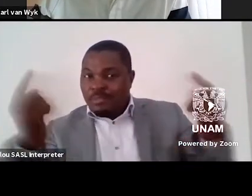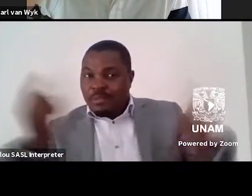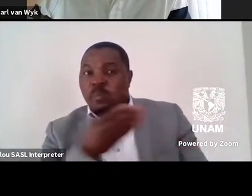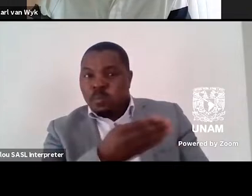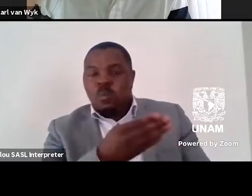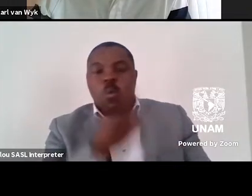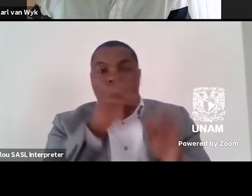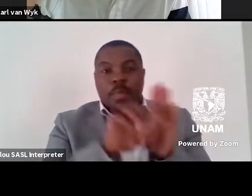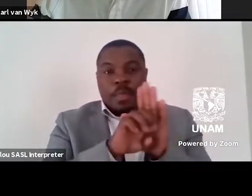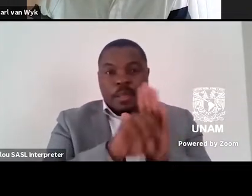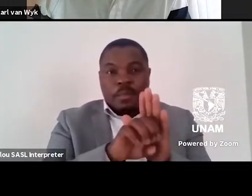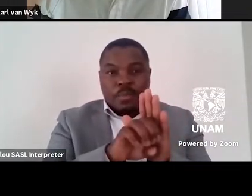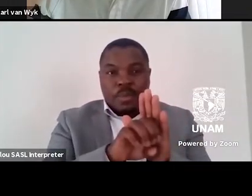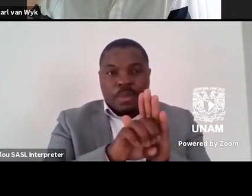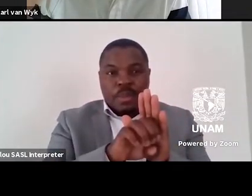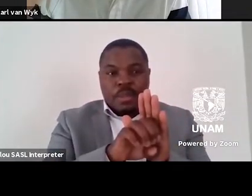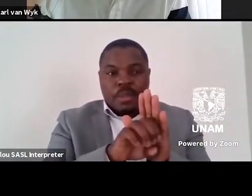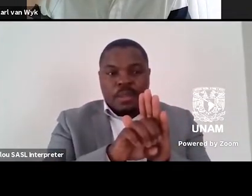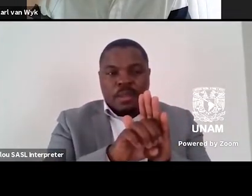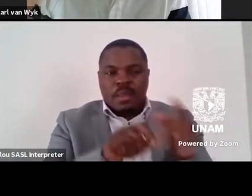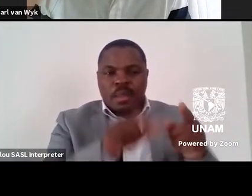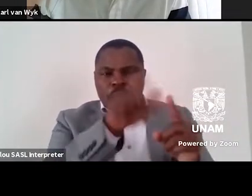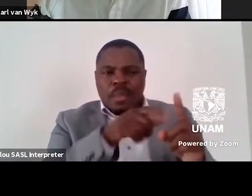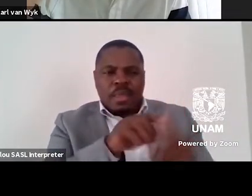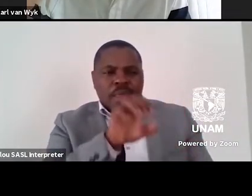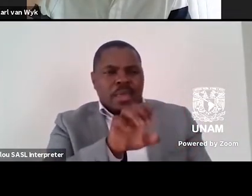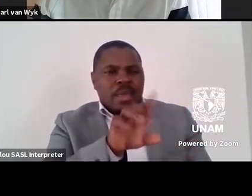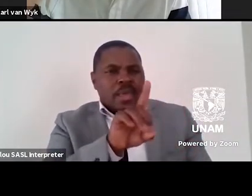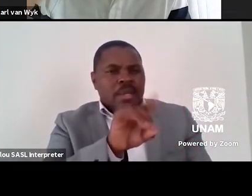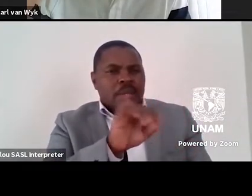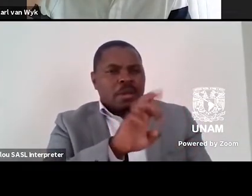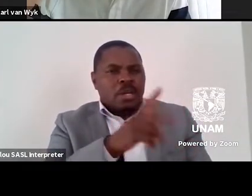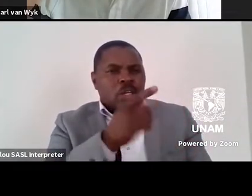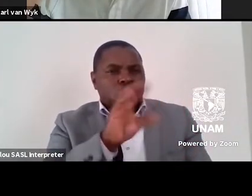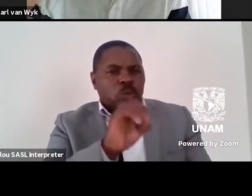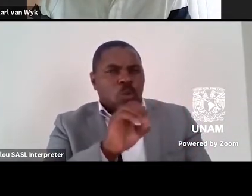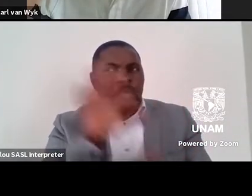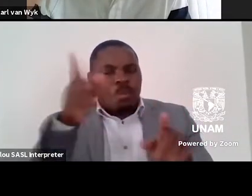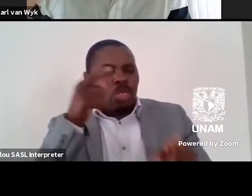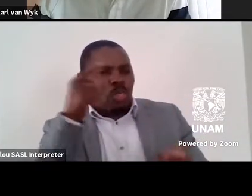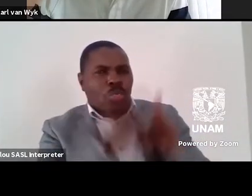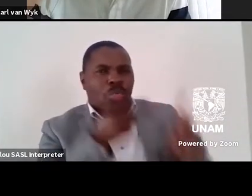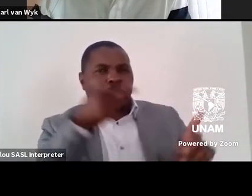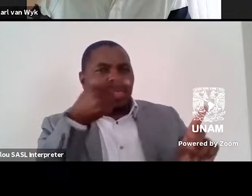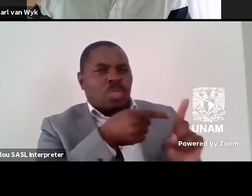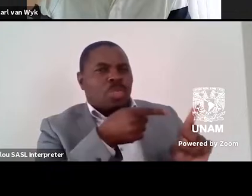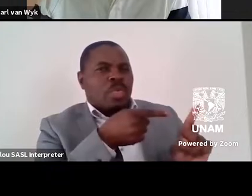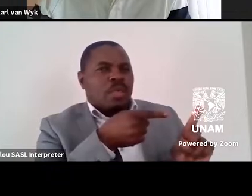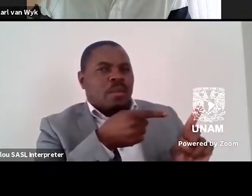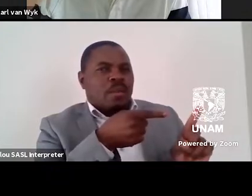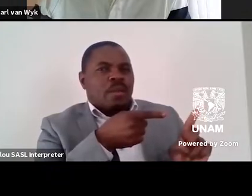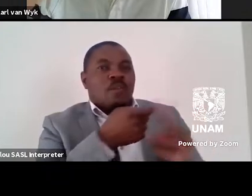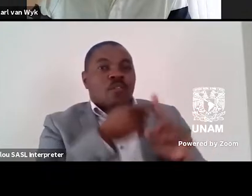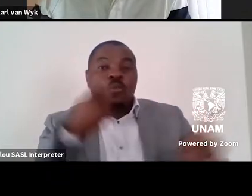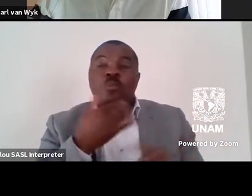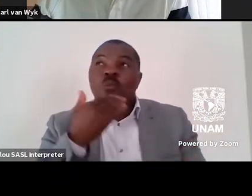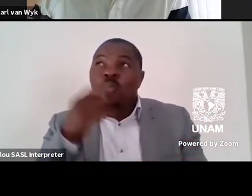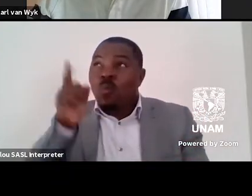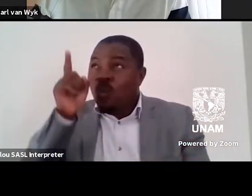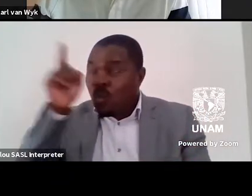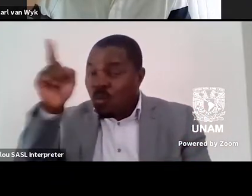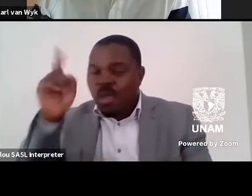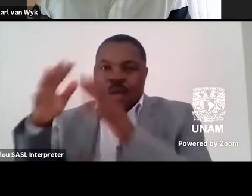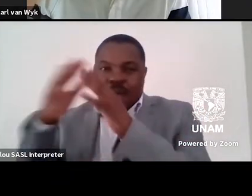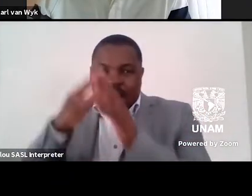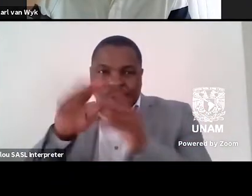is the work of Heriberto Llepes, characterized by his sharp criticism against both U.S. and Mexican institutions